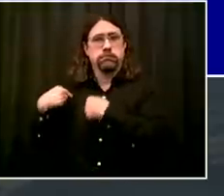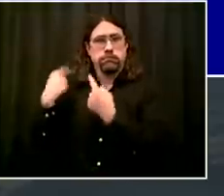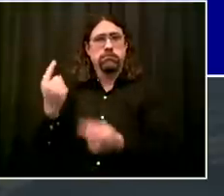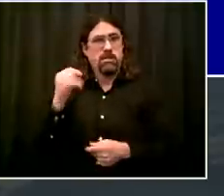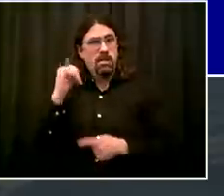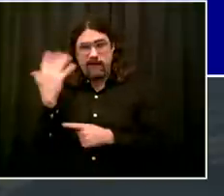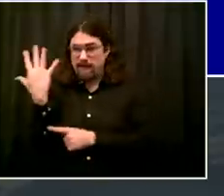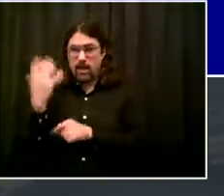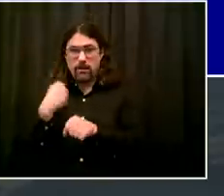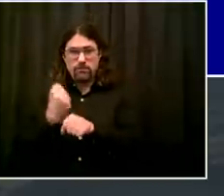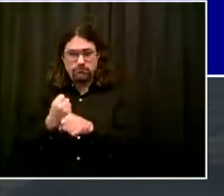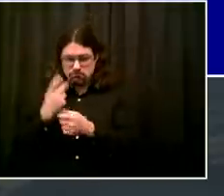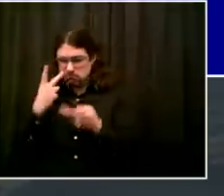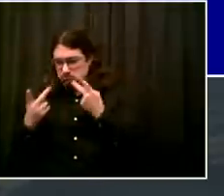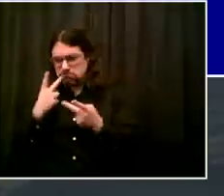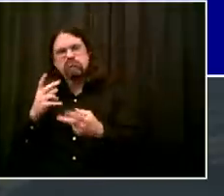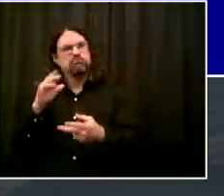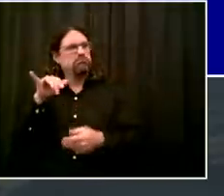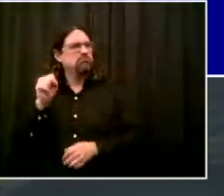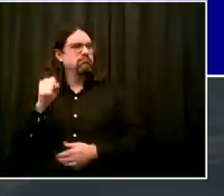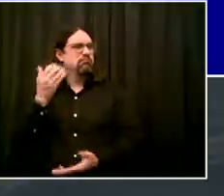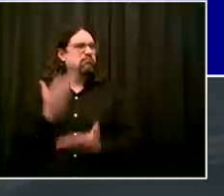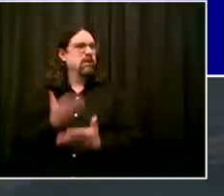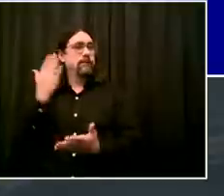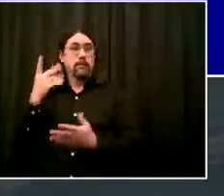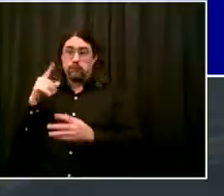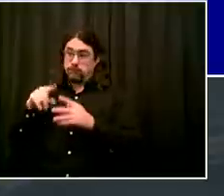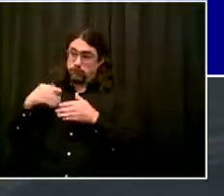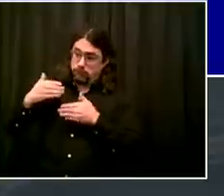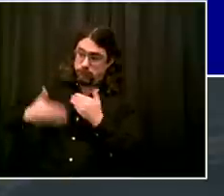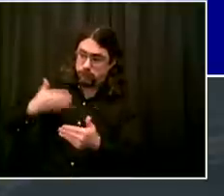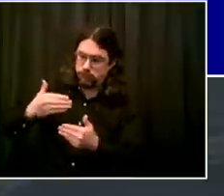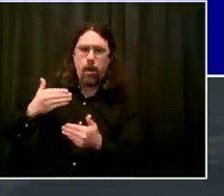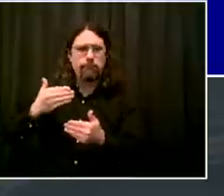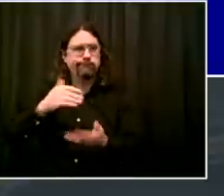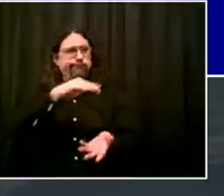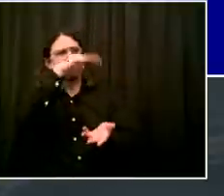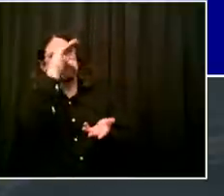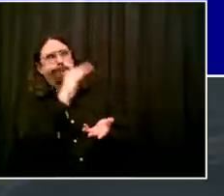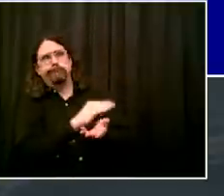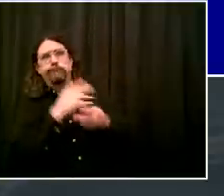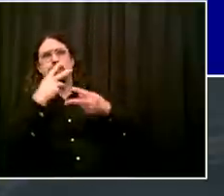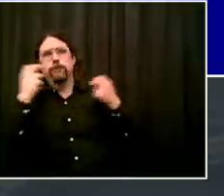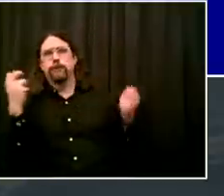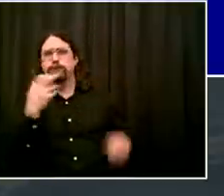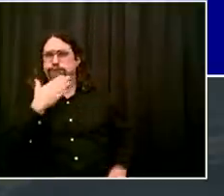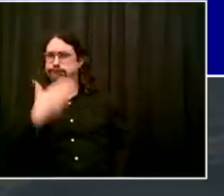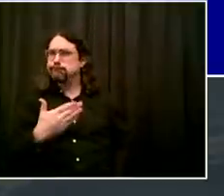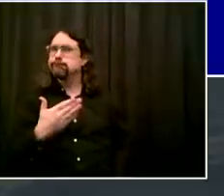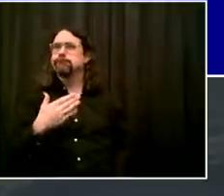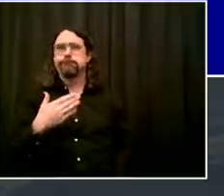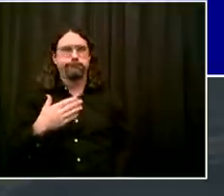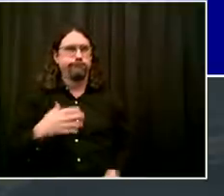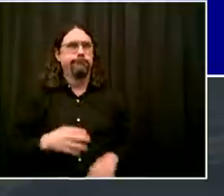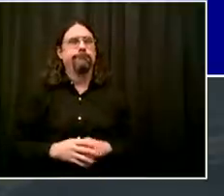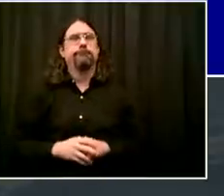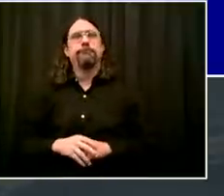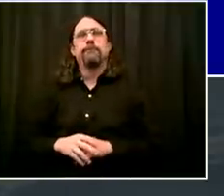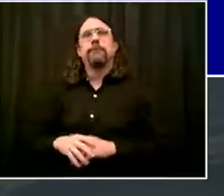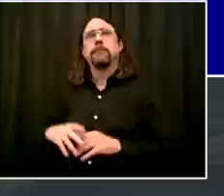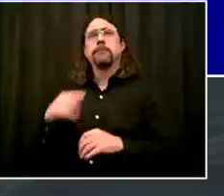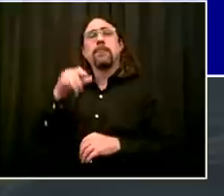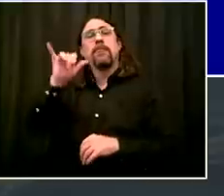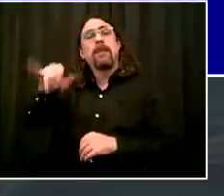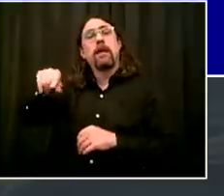All Out this year will involved about 300 officers. It will be 300 officers across 10 commands. You can see them